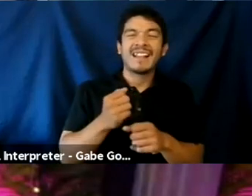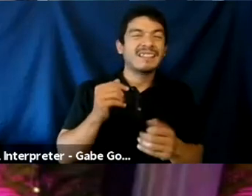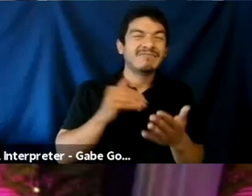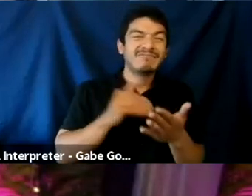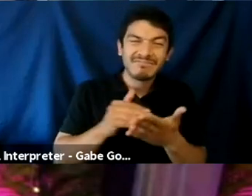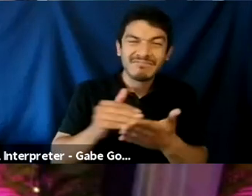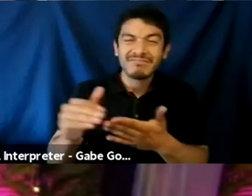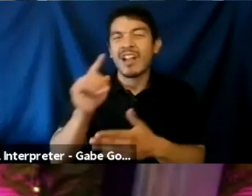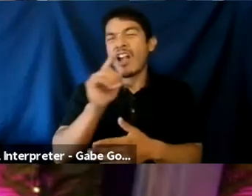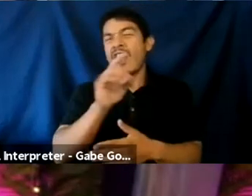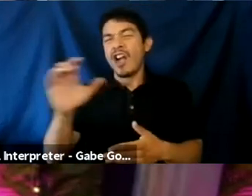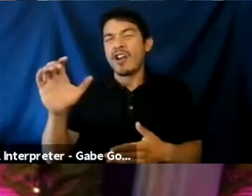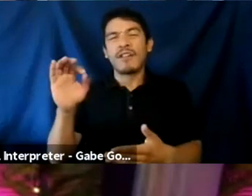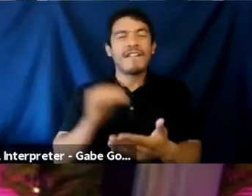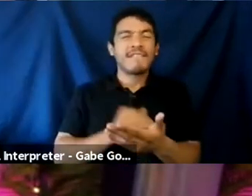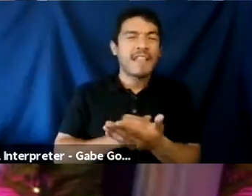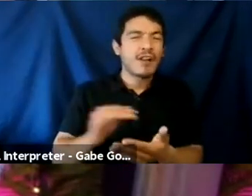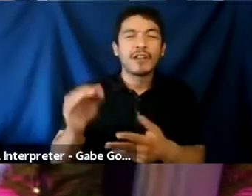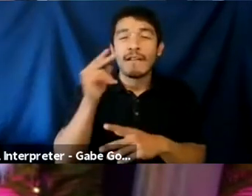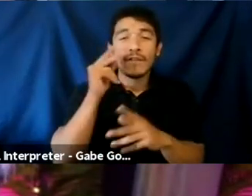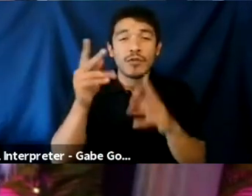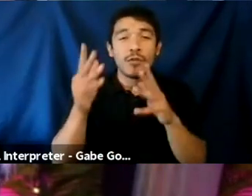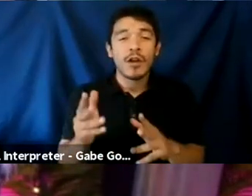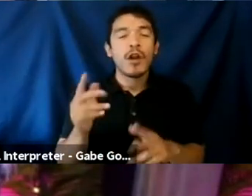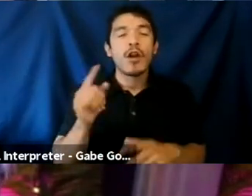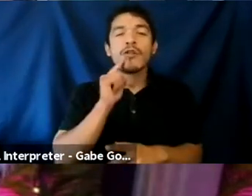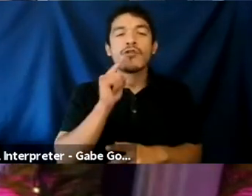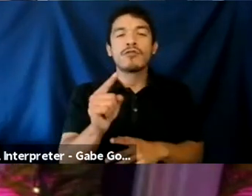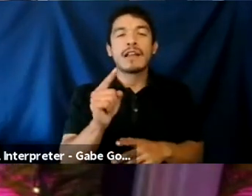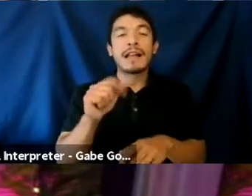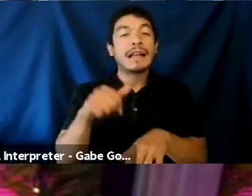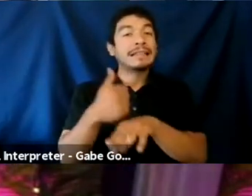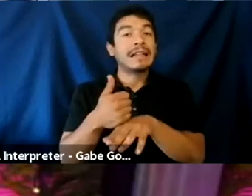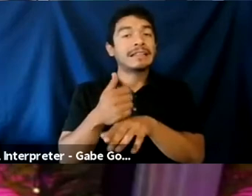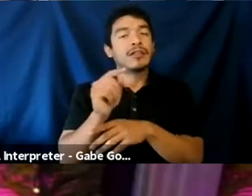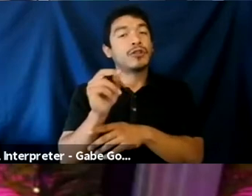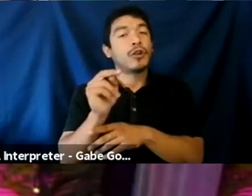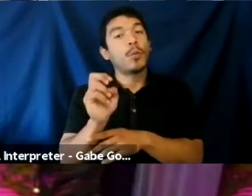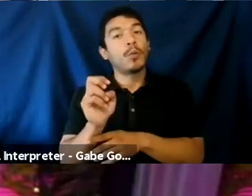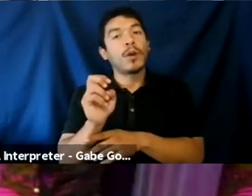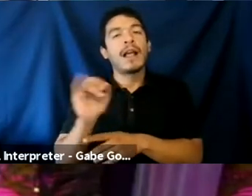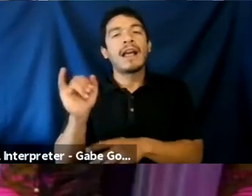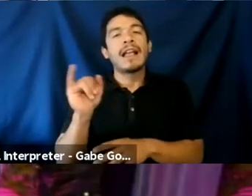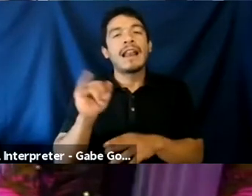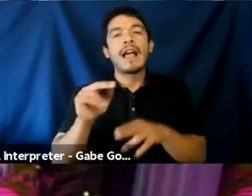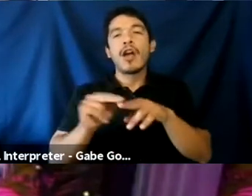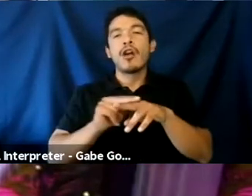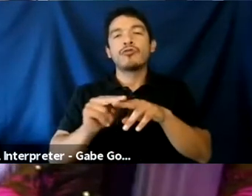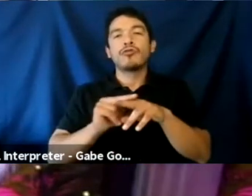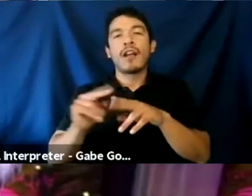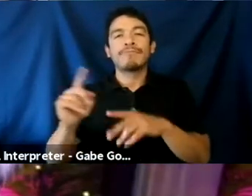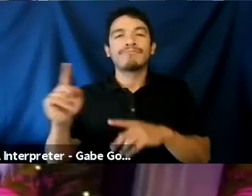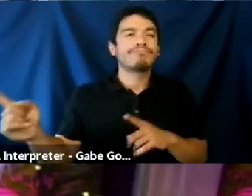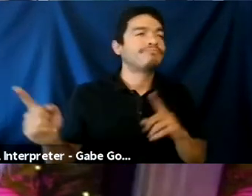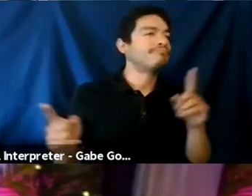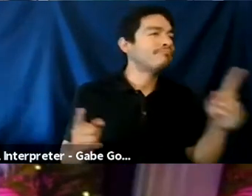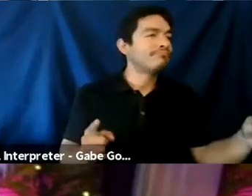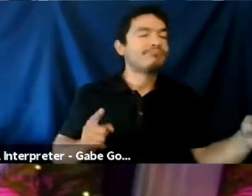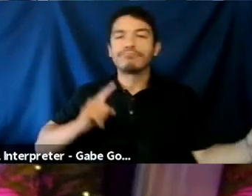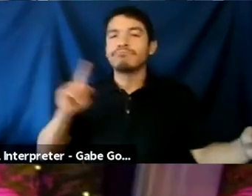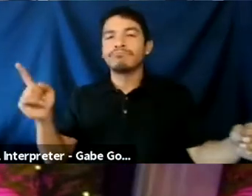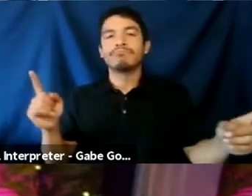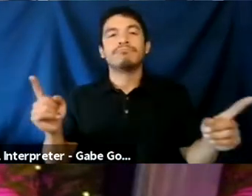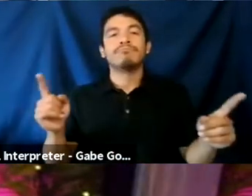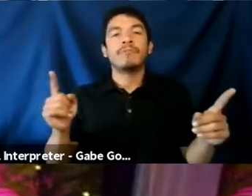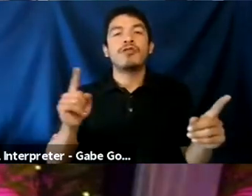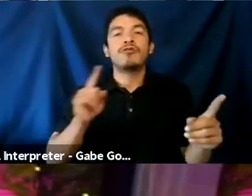thousands, hundreds of thousands of viewers. It really sets a tone. It's, it's like a train conductor conducting a, a, a